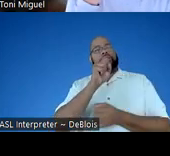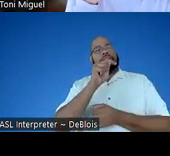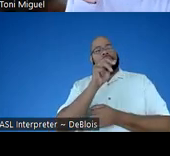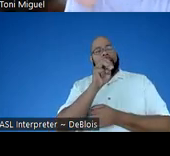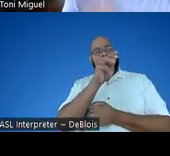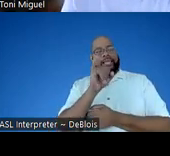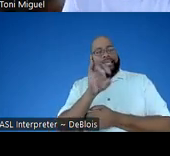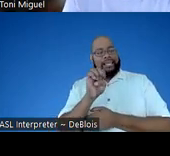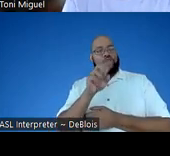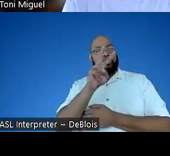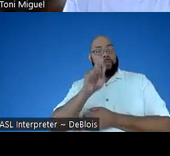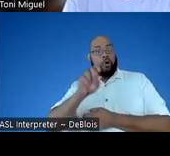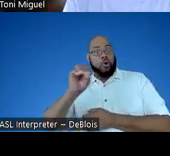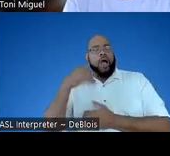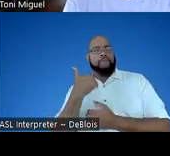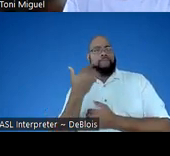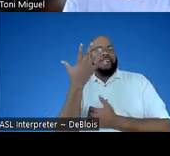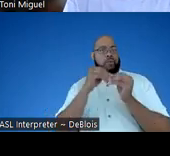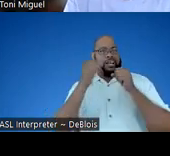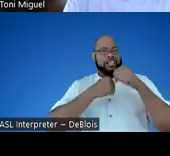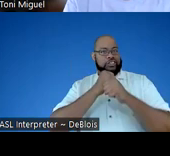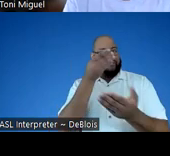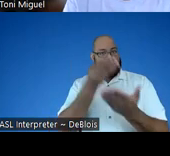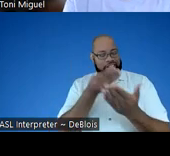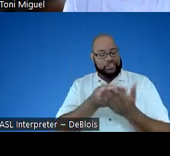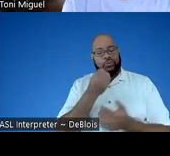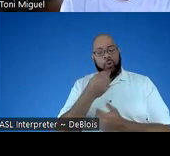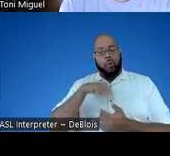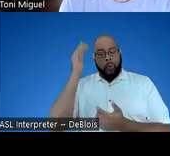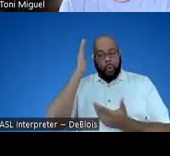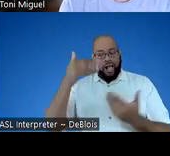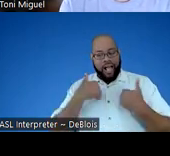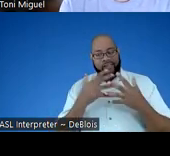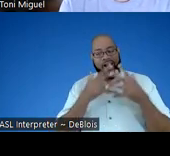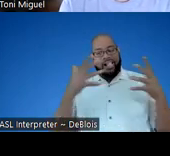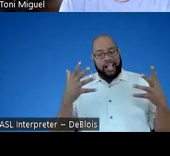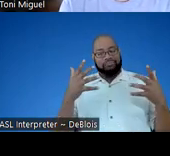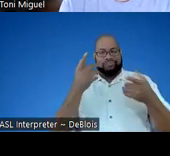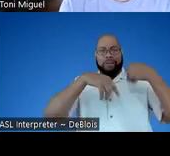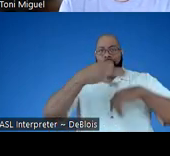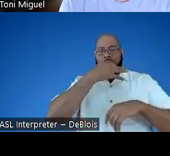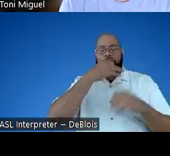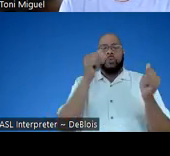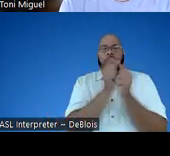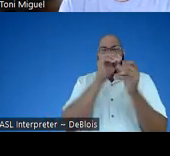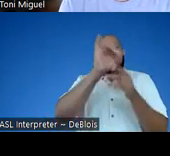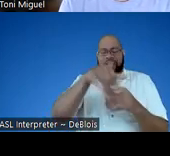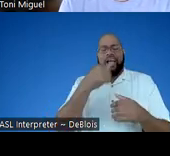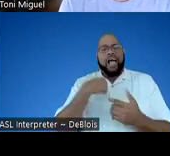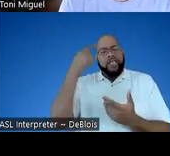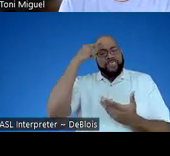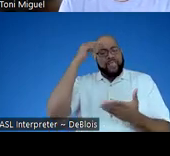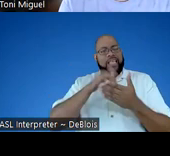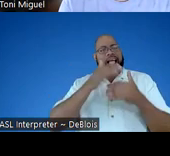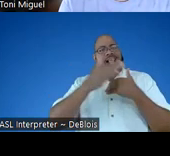.0 so we have another five years of funding, and so we will, there will be a lot to come within that and I think in